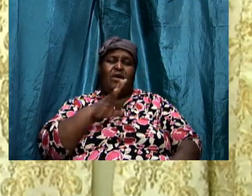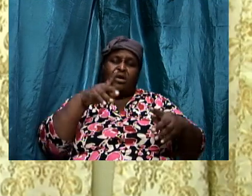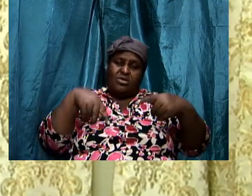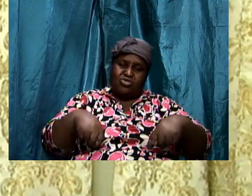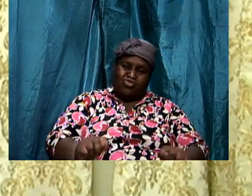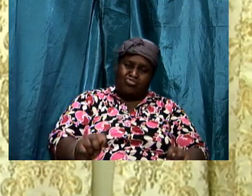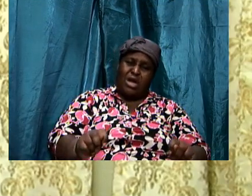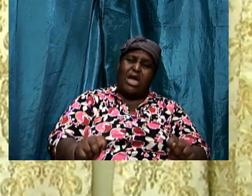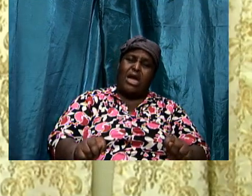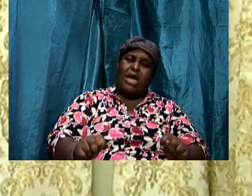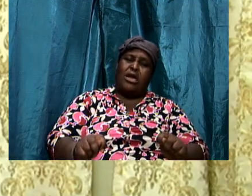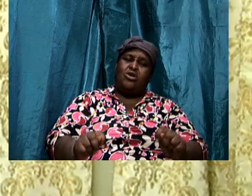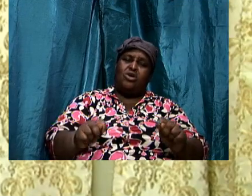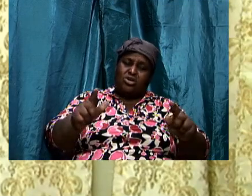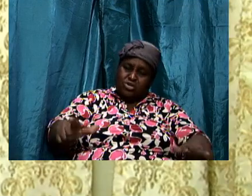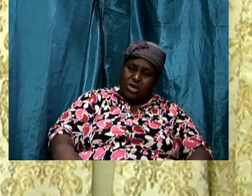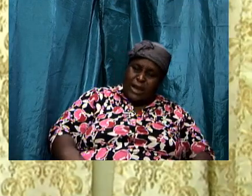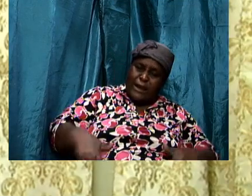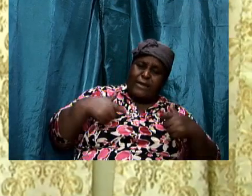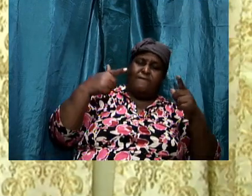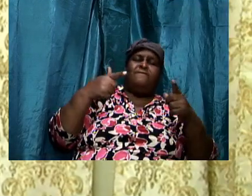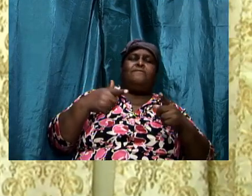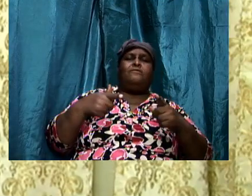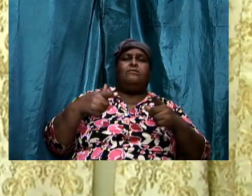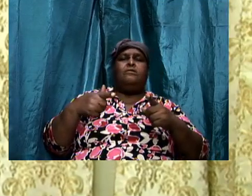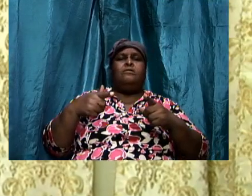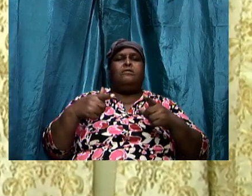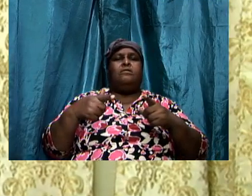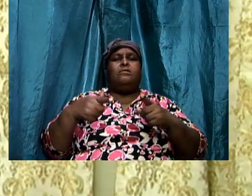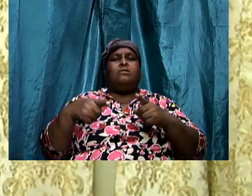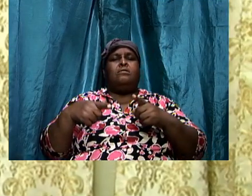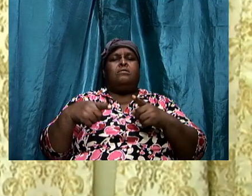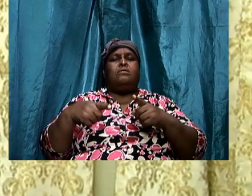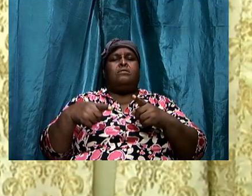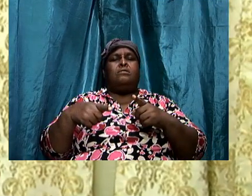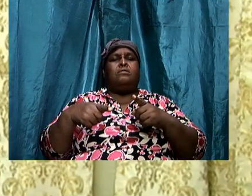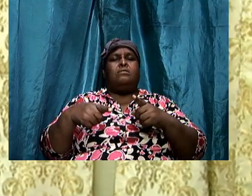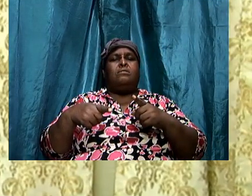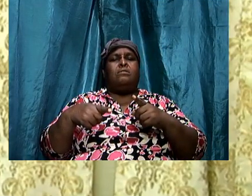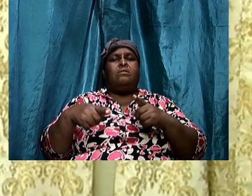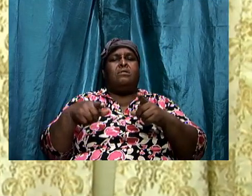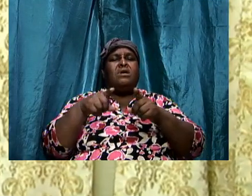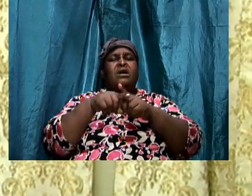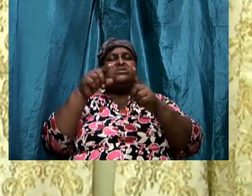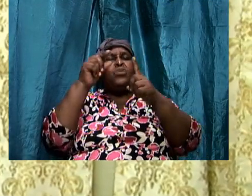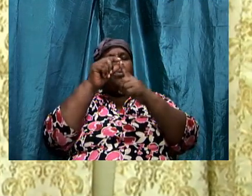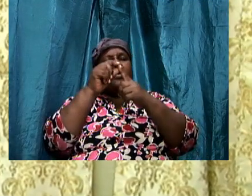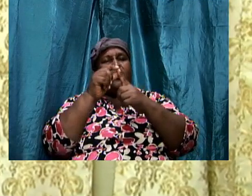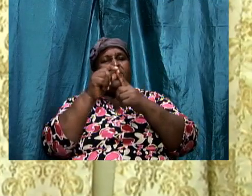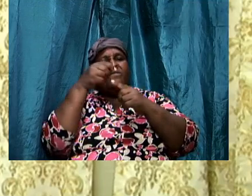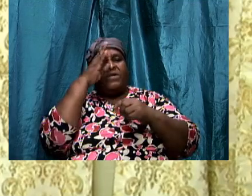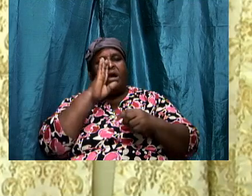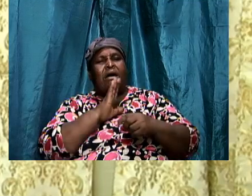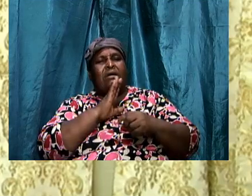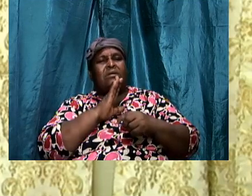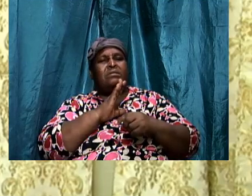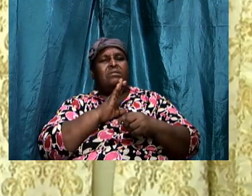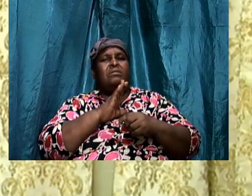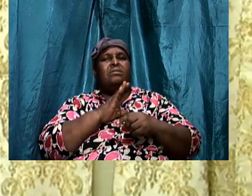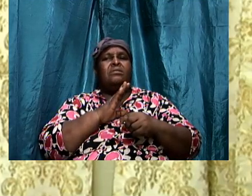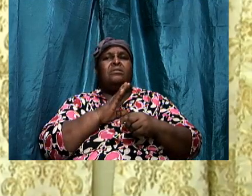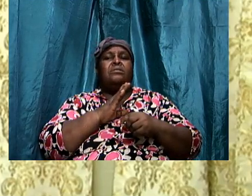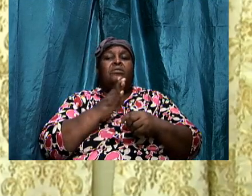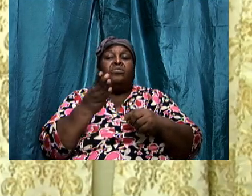to walk according to the word do you know that in church right now there are those who